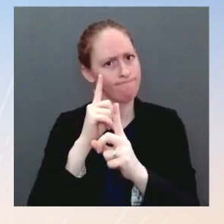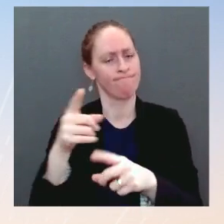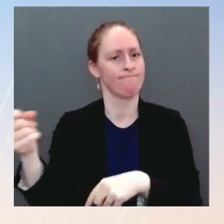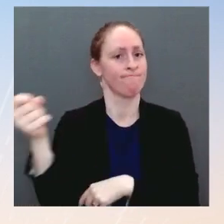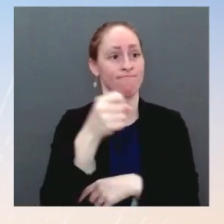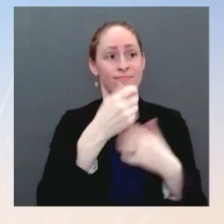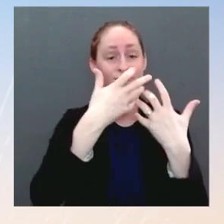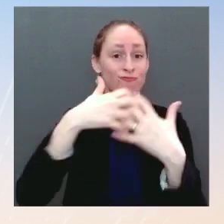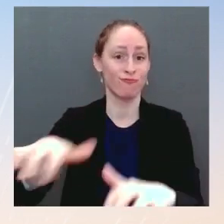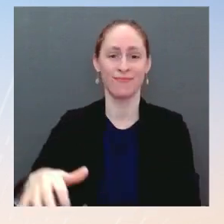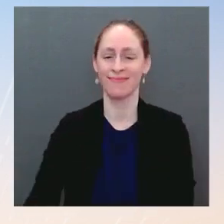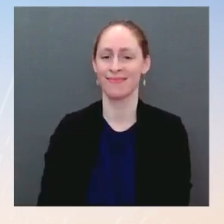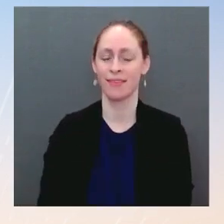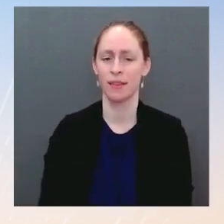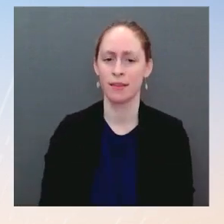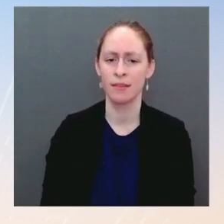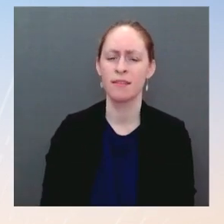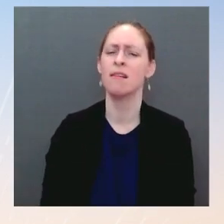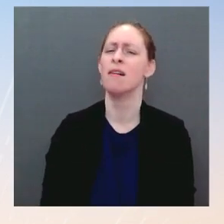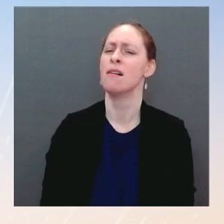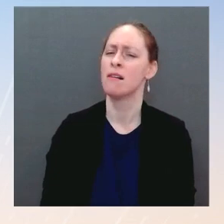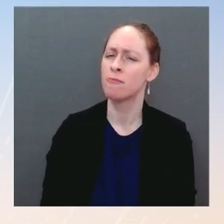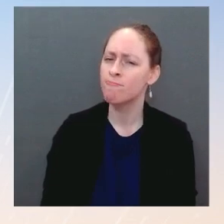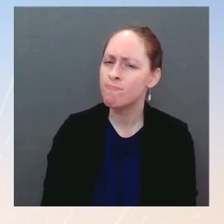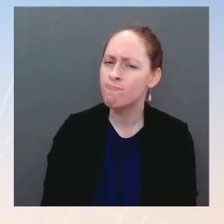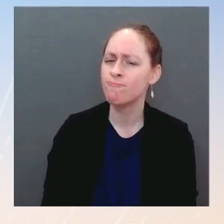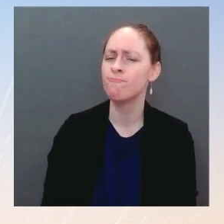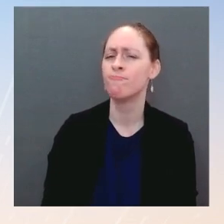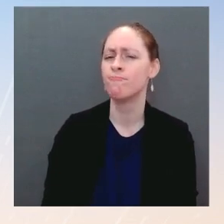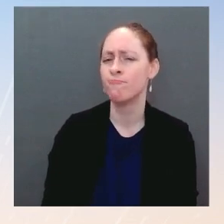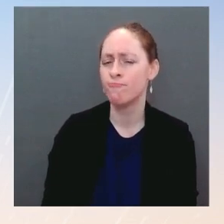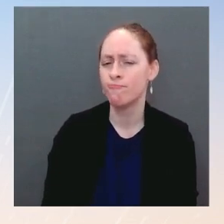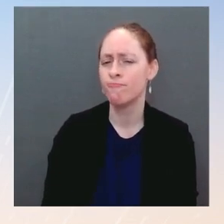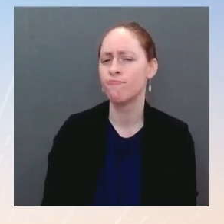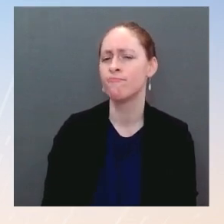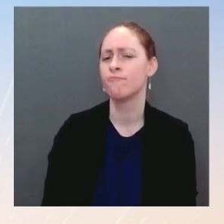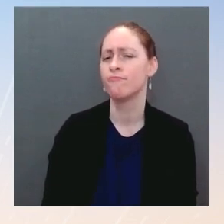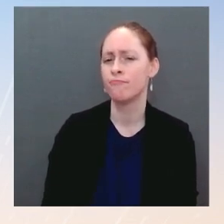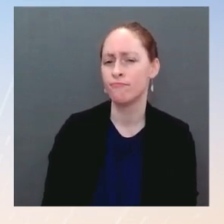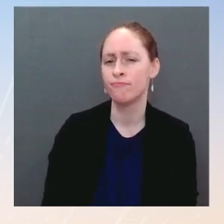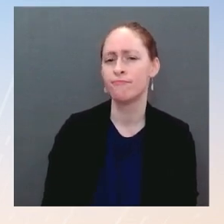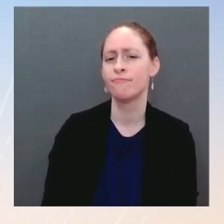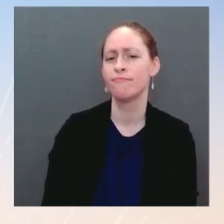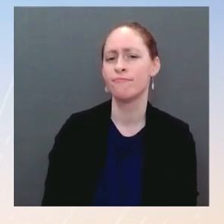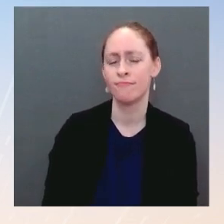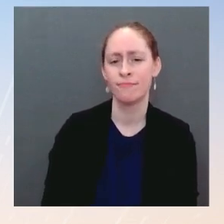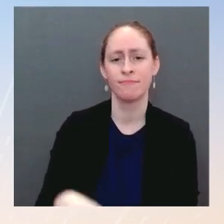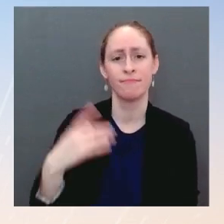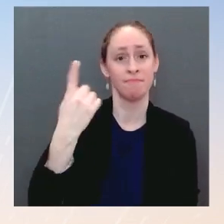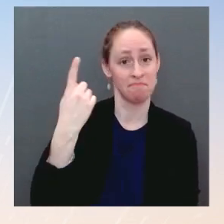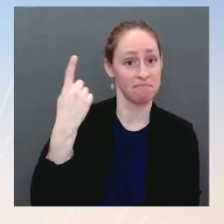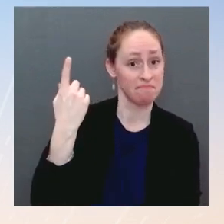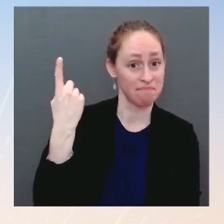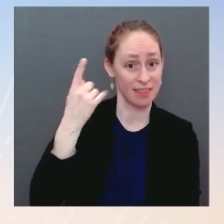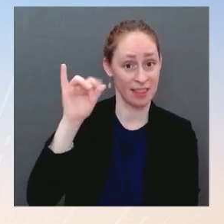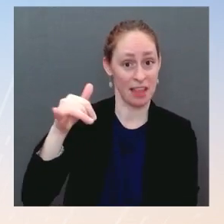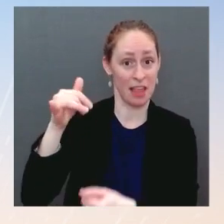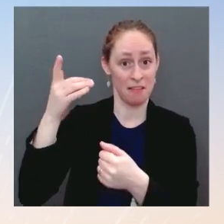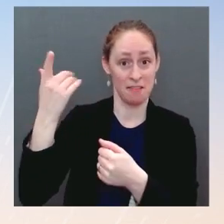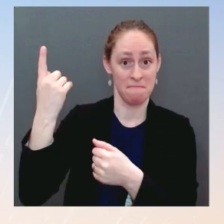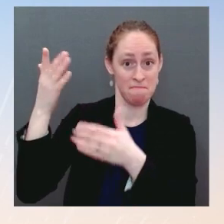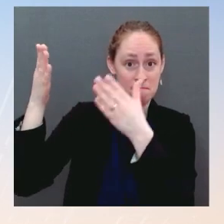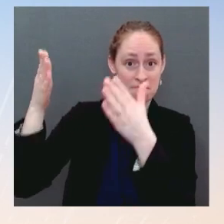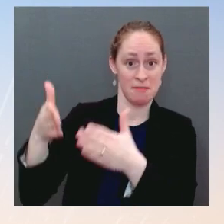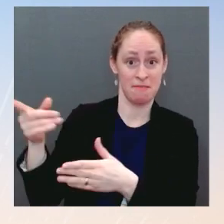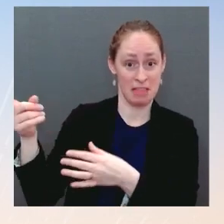support from Republicans isn't likely to be an influencing factor as he picks among the possible